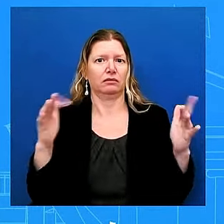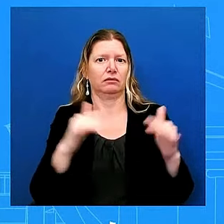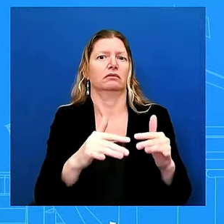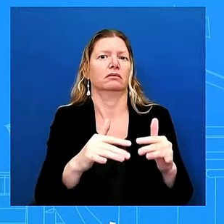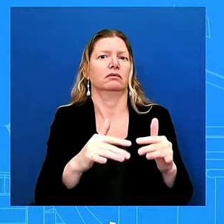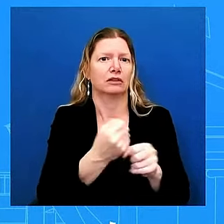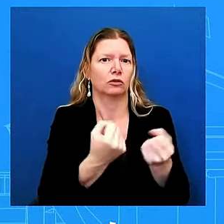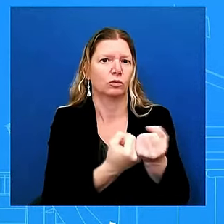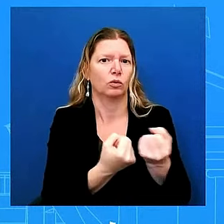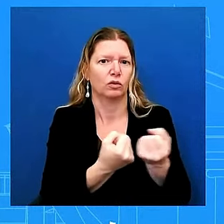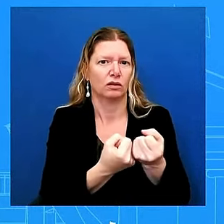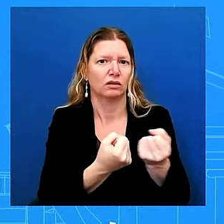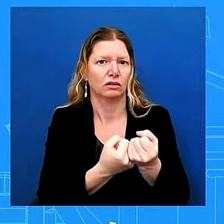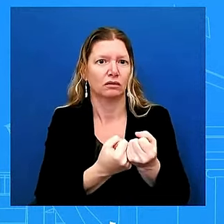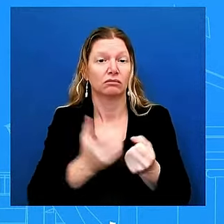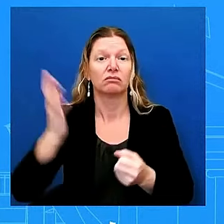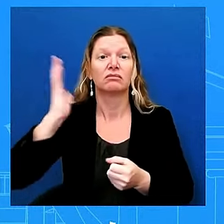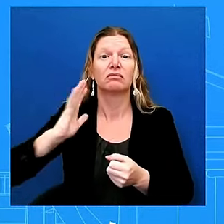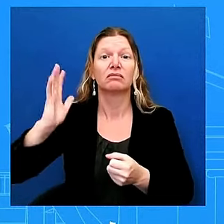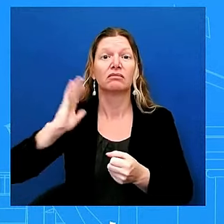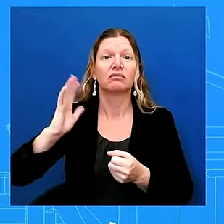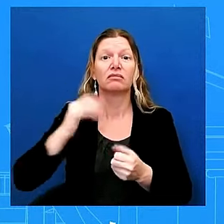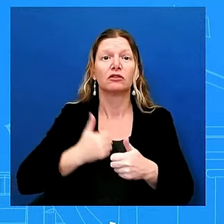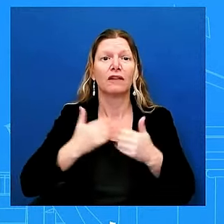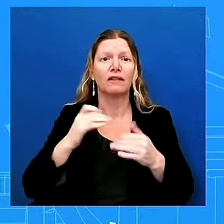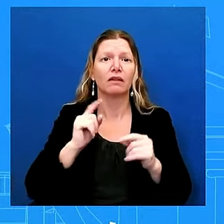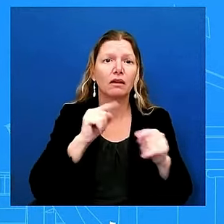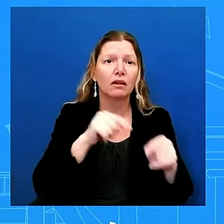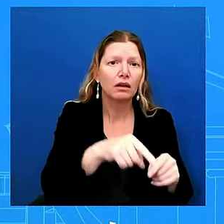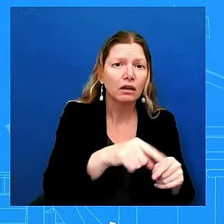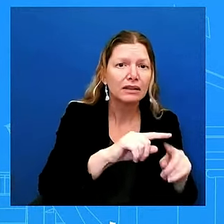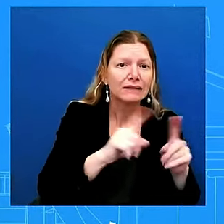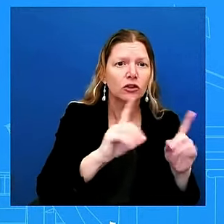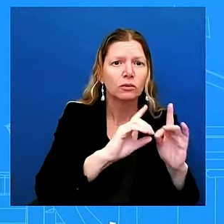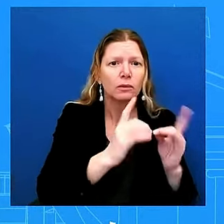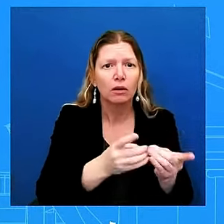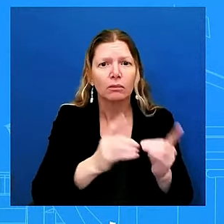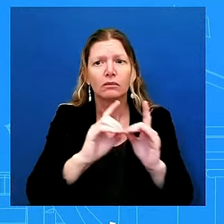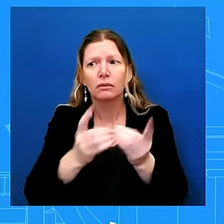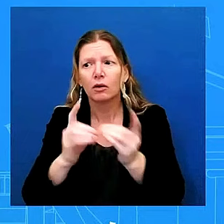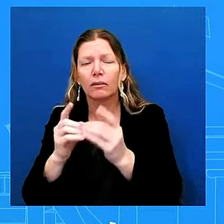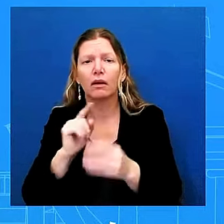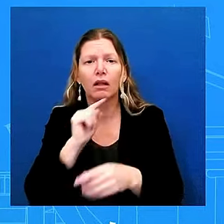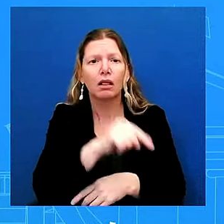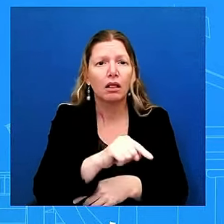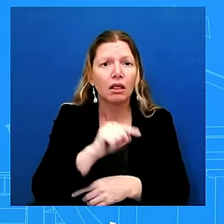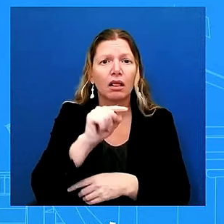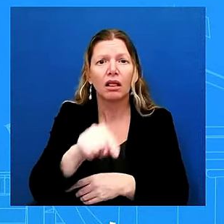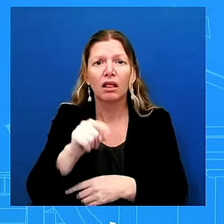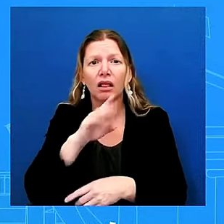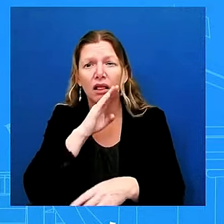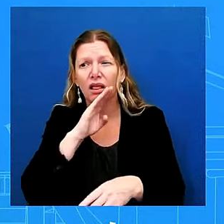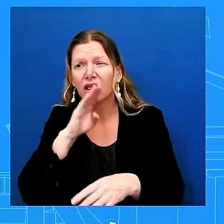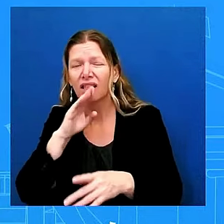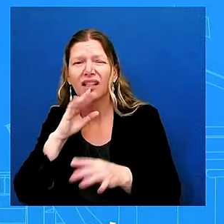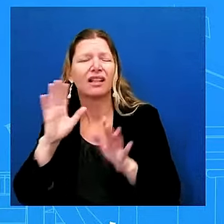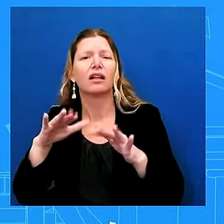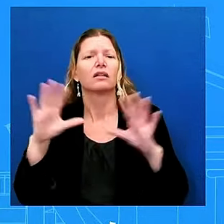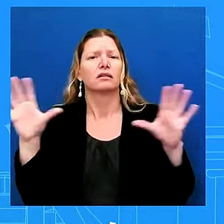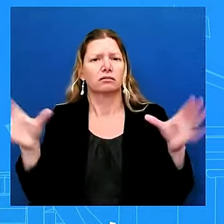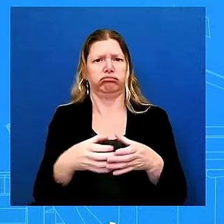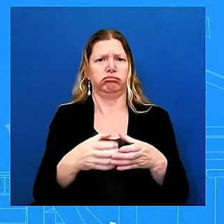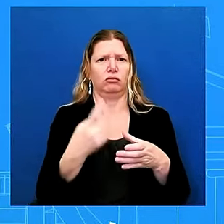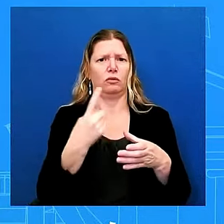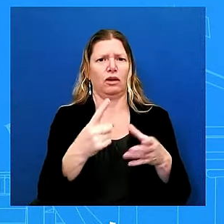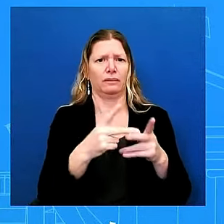what kind of help they could get access to what we do is we put everyone together either in a standing building that survived the